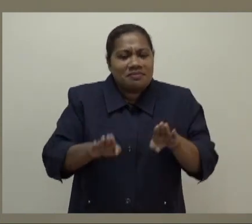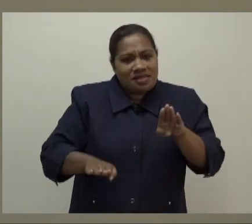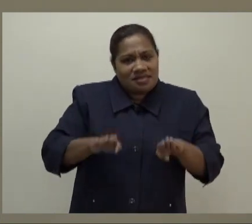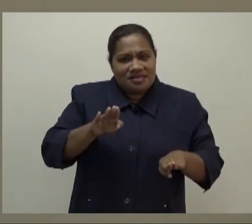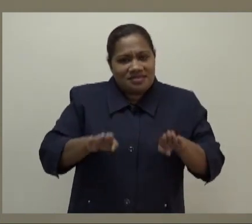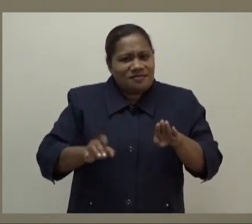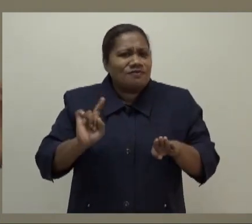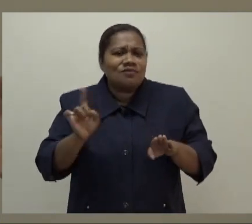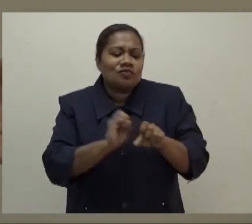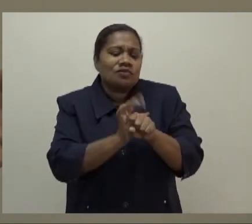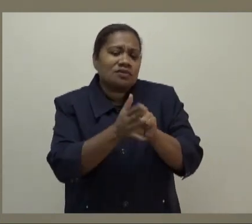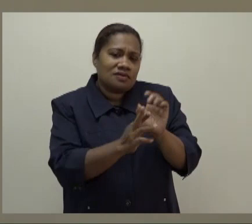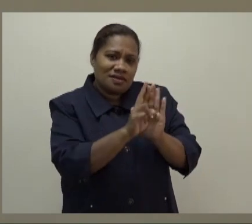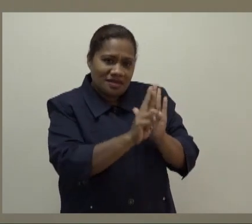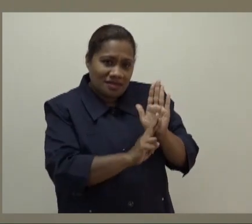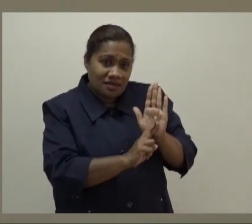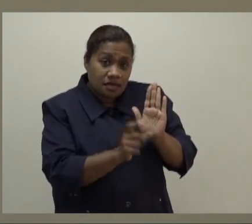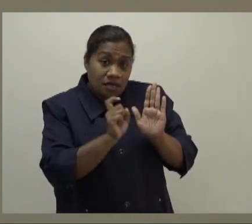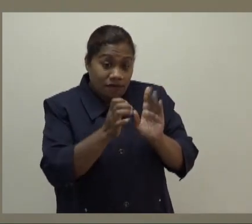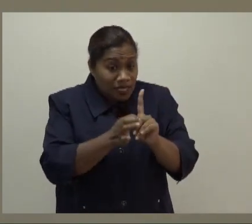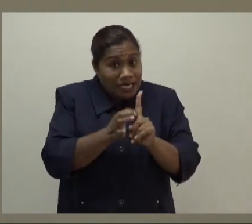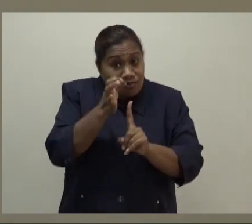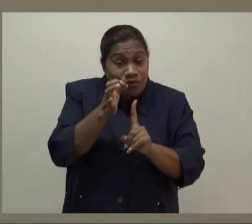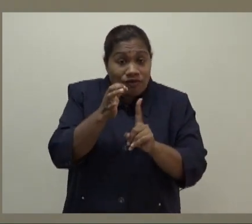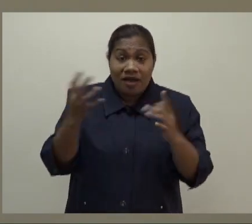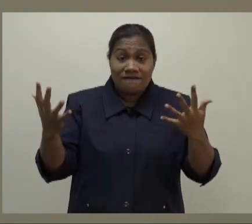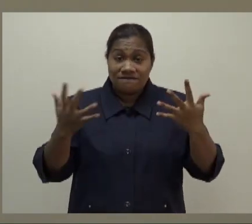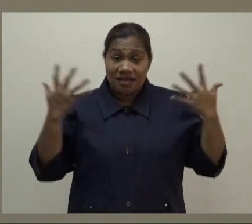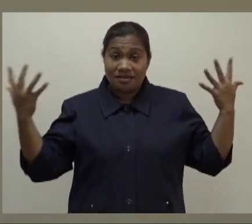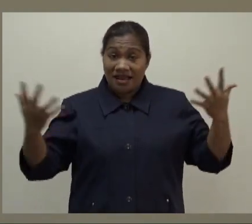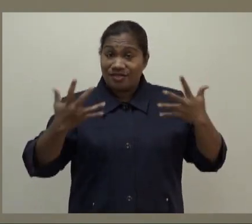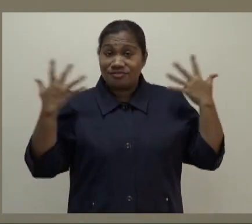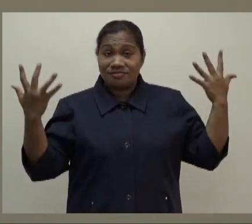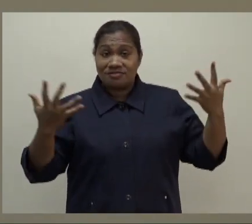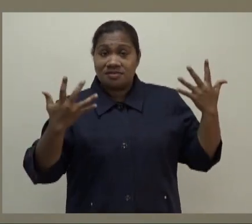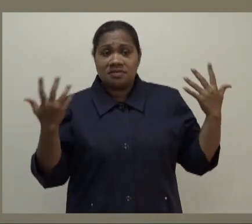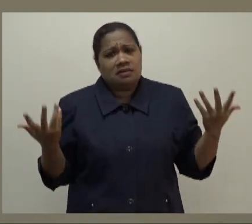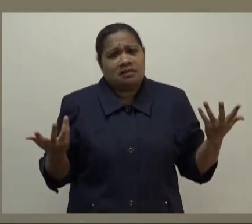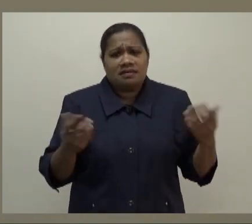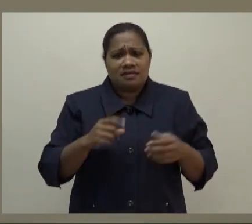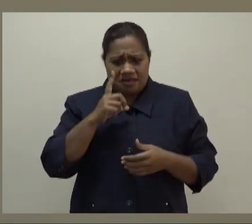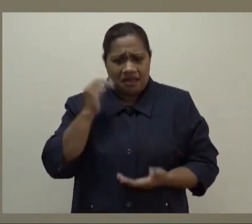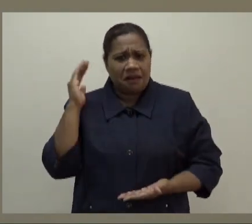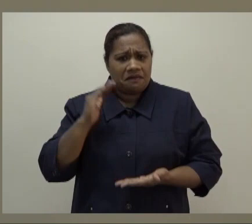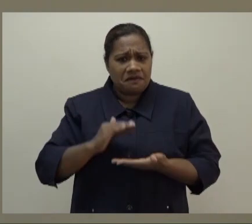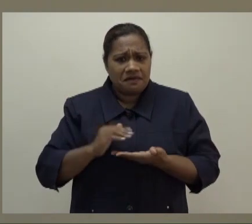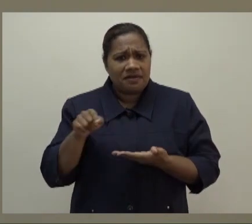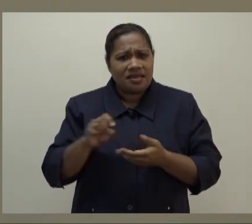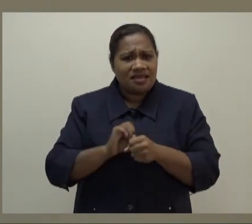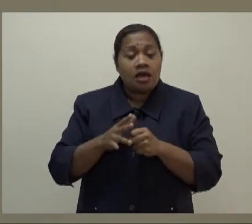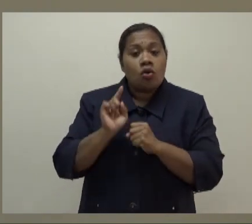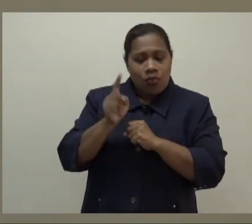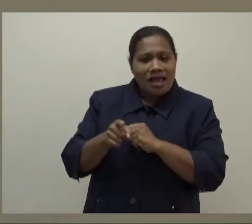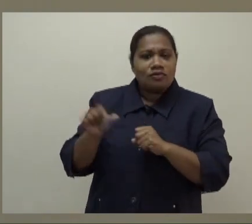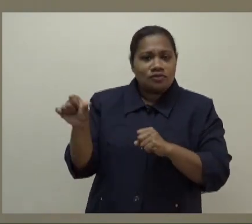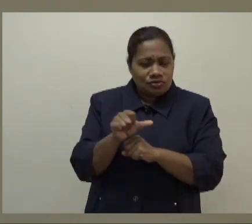If you improve ventilation, you can reduce on other things. Contact can be closer. That's how we are supposed to